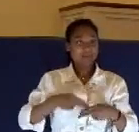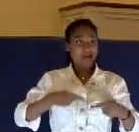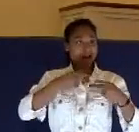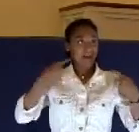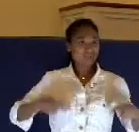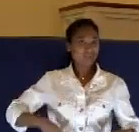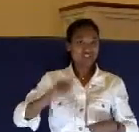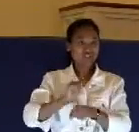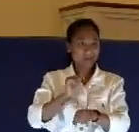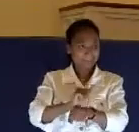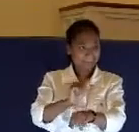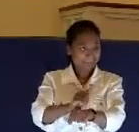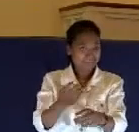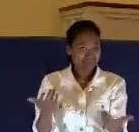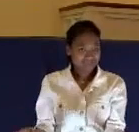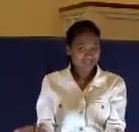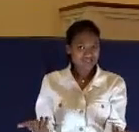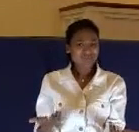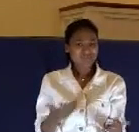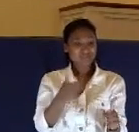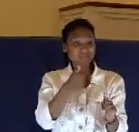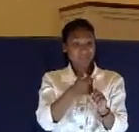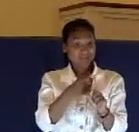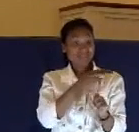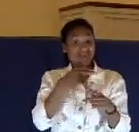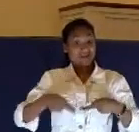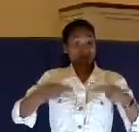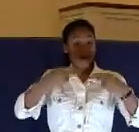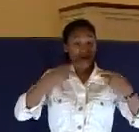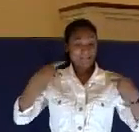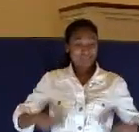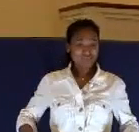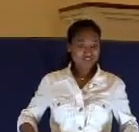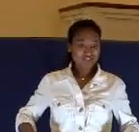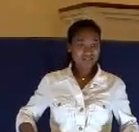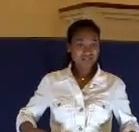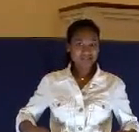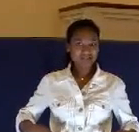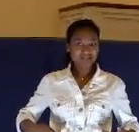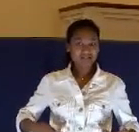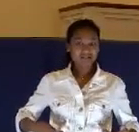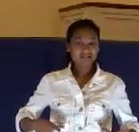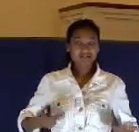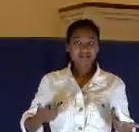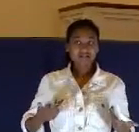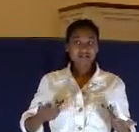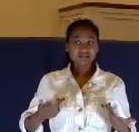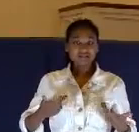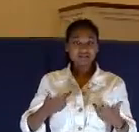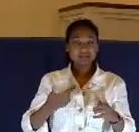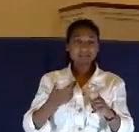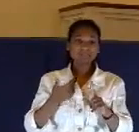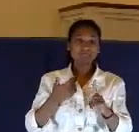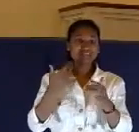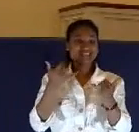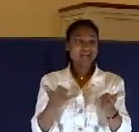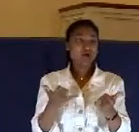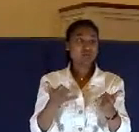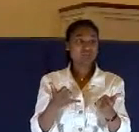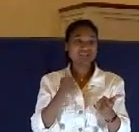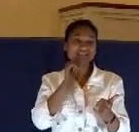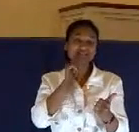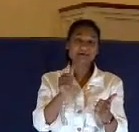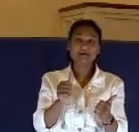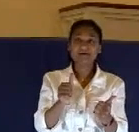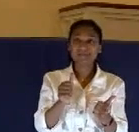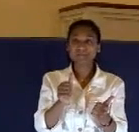The pretender is being disqualified before the true high priest, Jesus. He's the true high